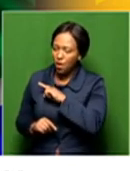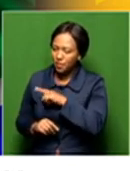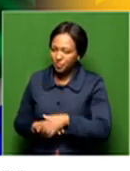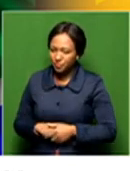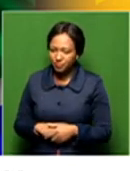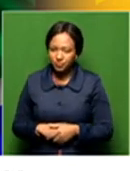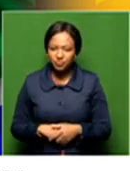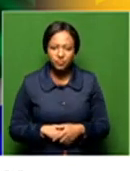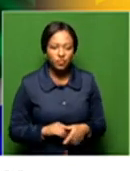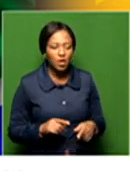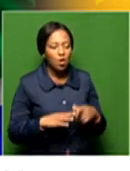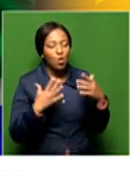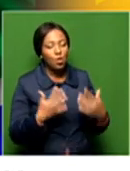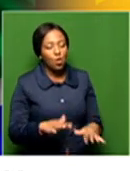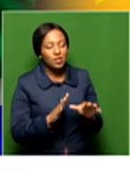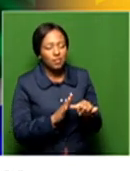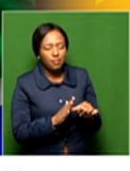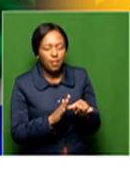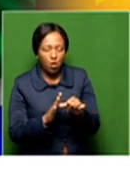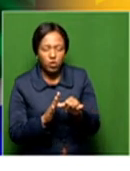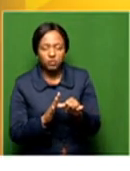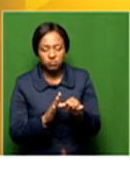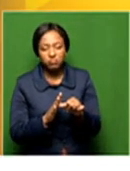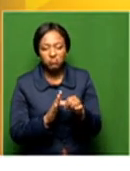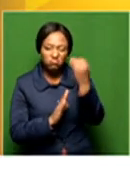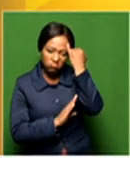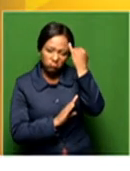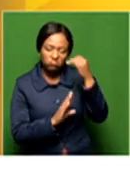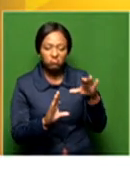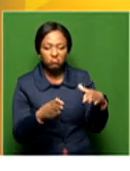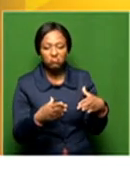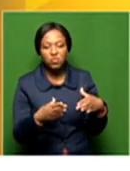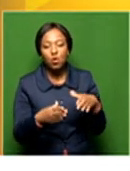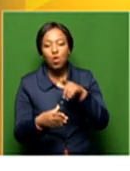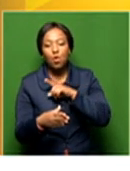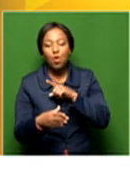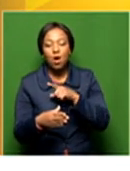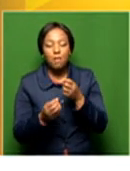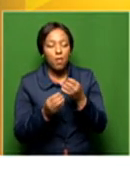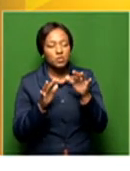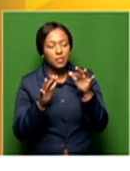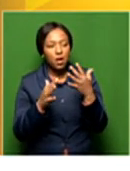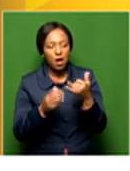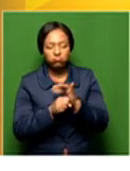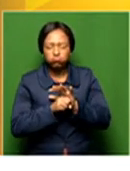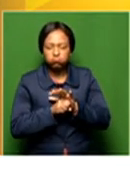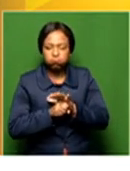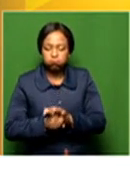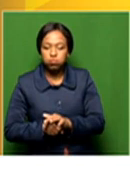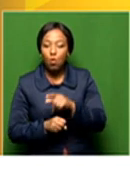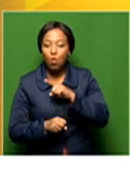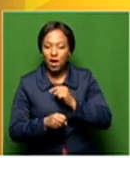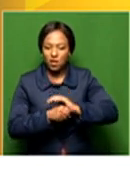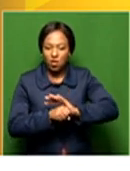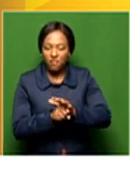It's such a critical complaint. Like I was saying, I mean, we're in a country where people right now are depressed because of the COVID pandemic. But what we're